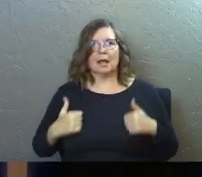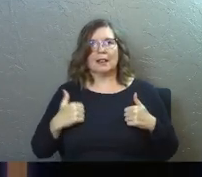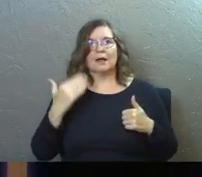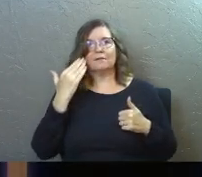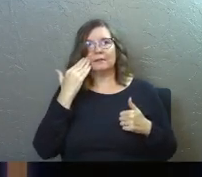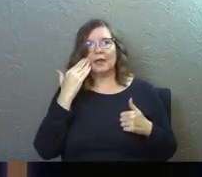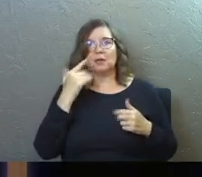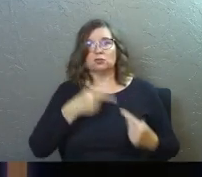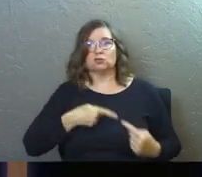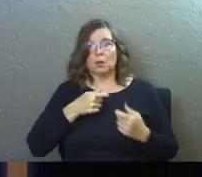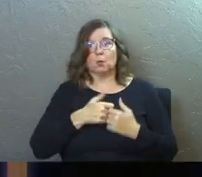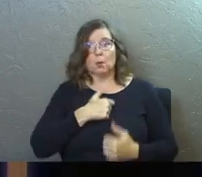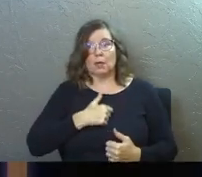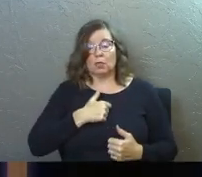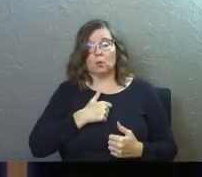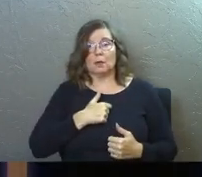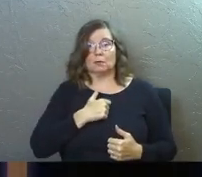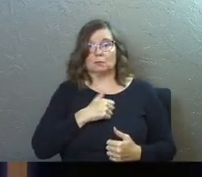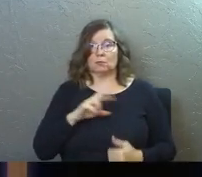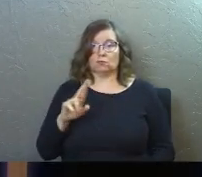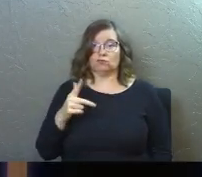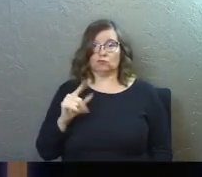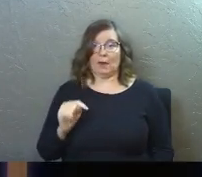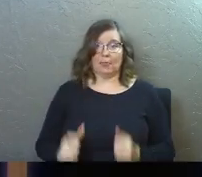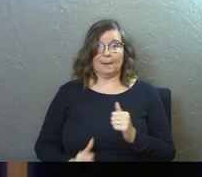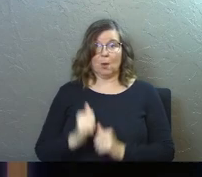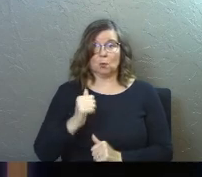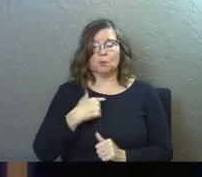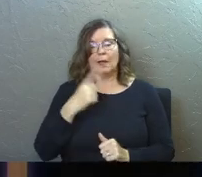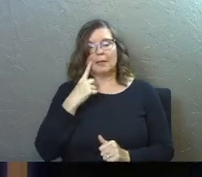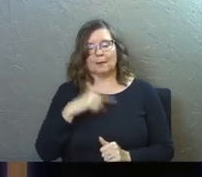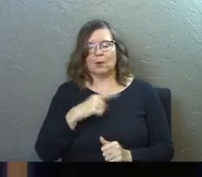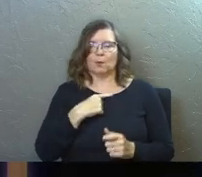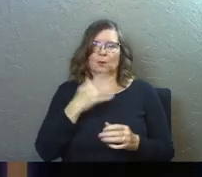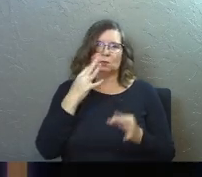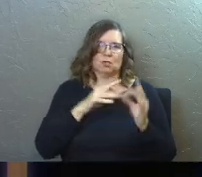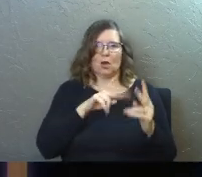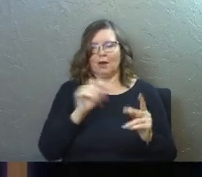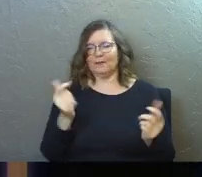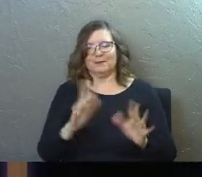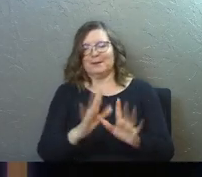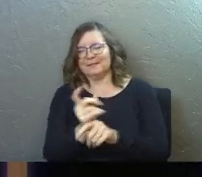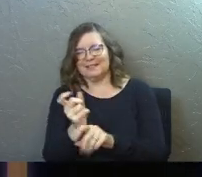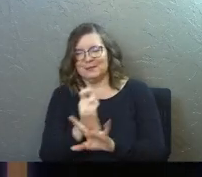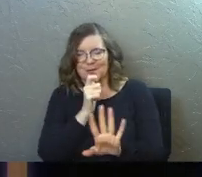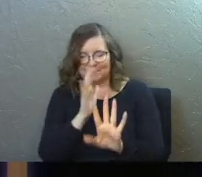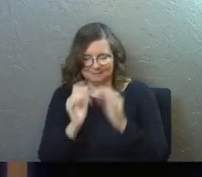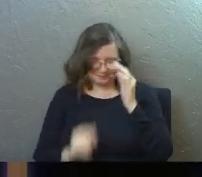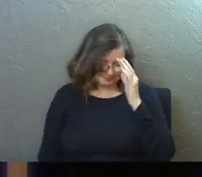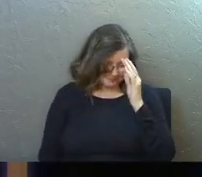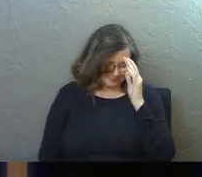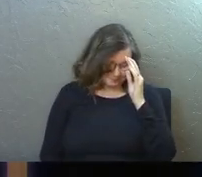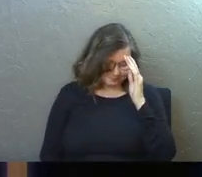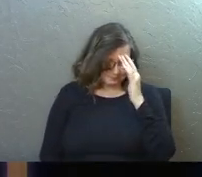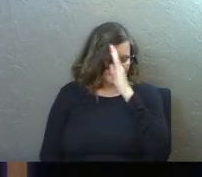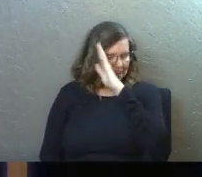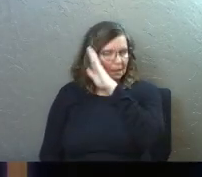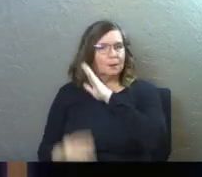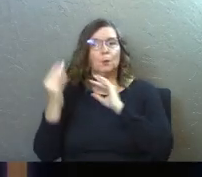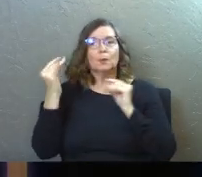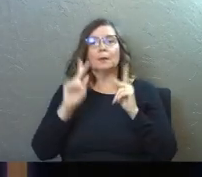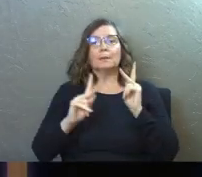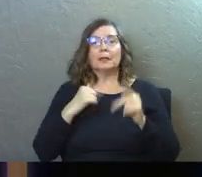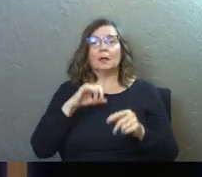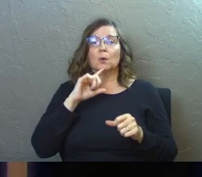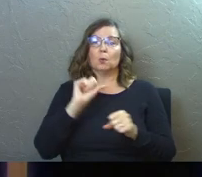lives that, that struggle with the regret the most? Like when I think about them and we were judging all of you, I'm just joking. We weren't like, but we're just thinking about